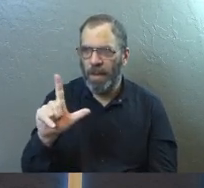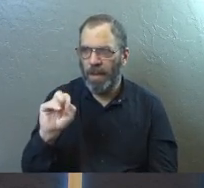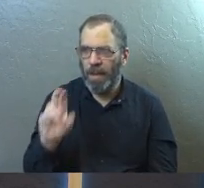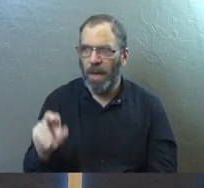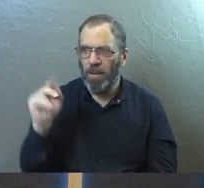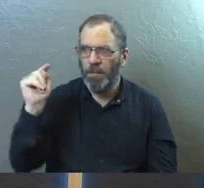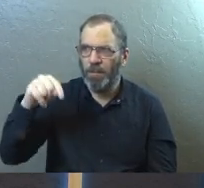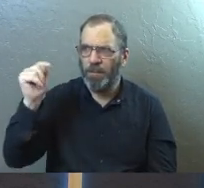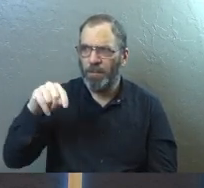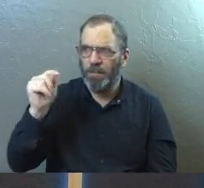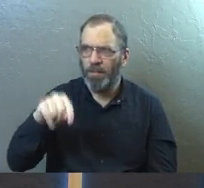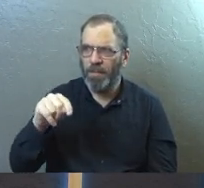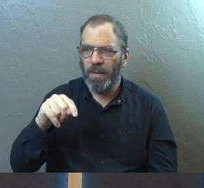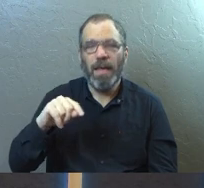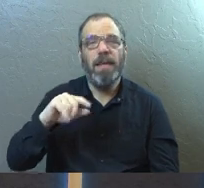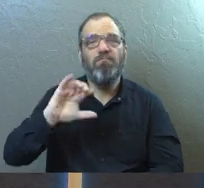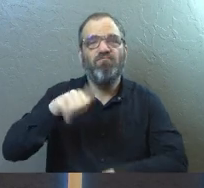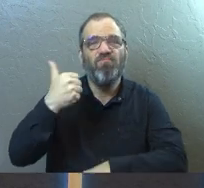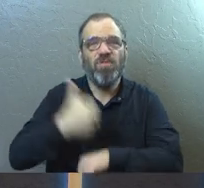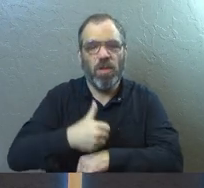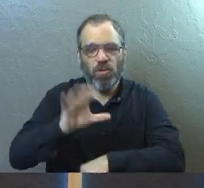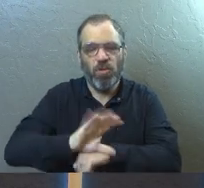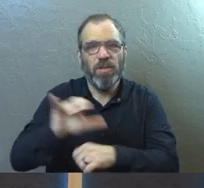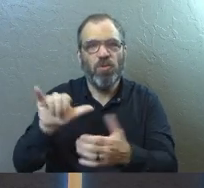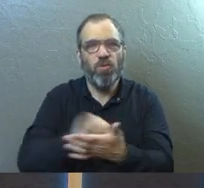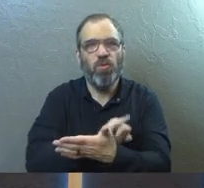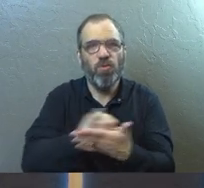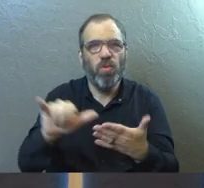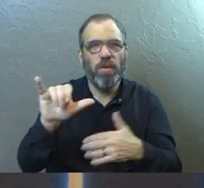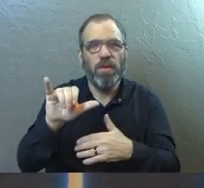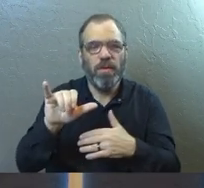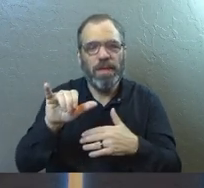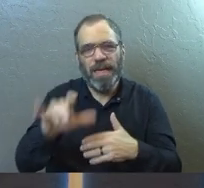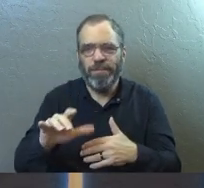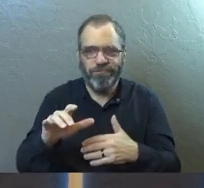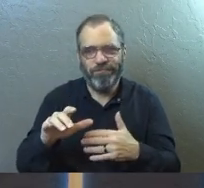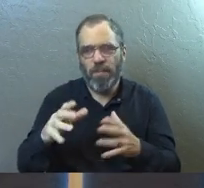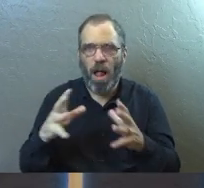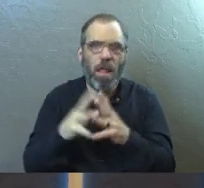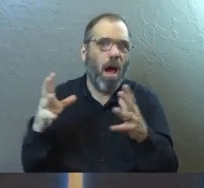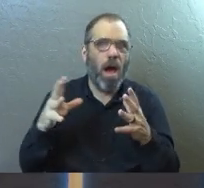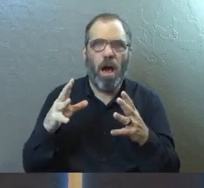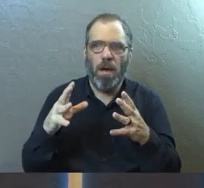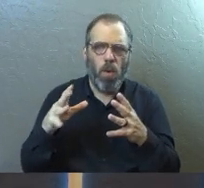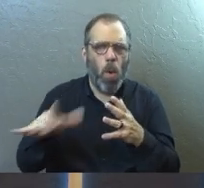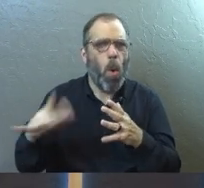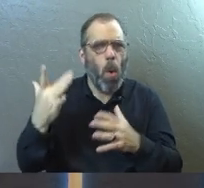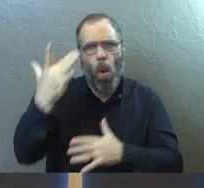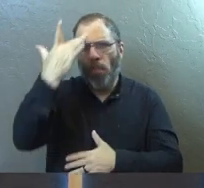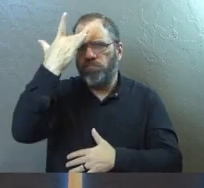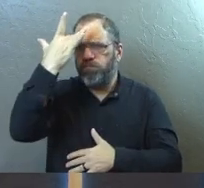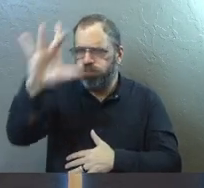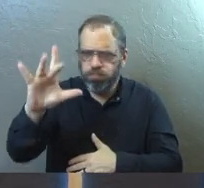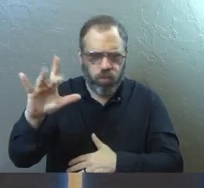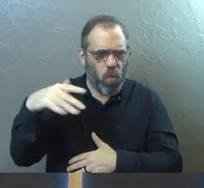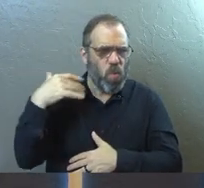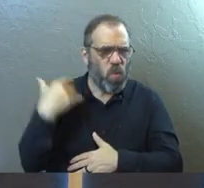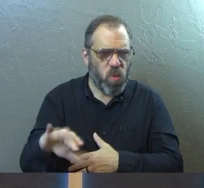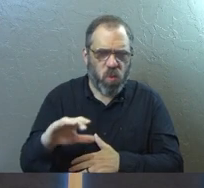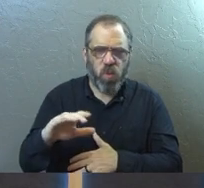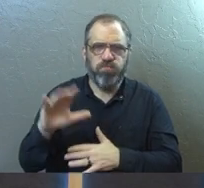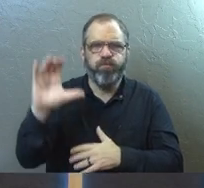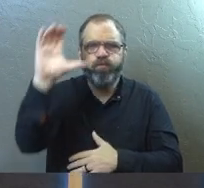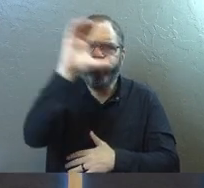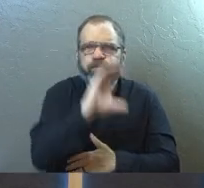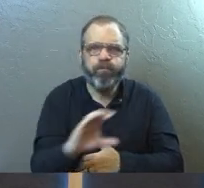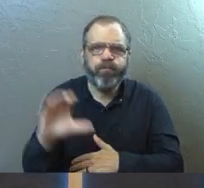This is a man who launched a church in New York City and dealt with a whole lot of highly educated intellectual types that